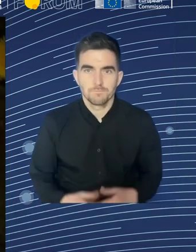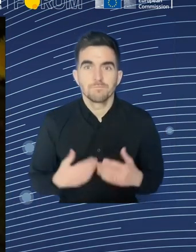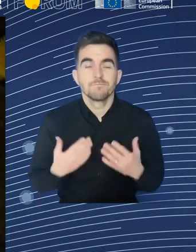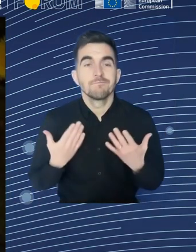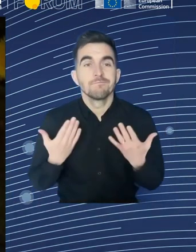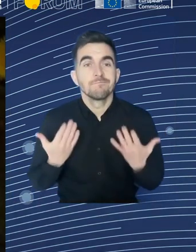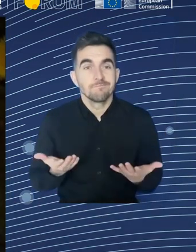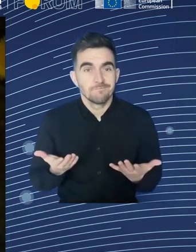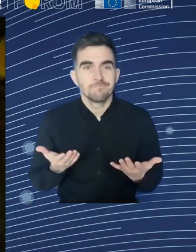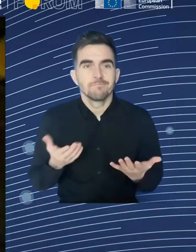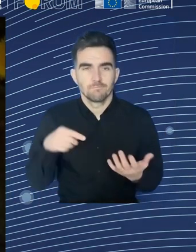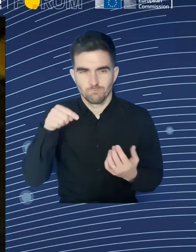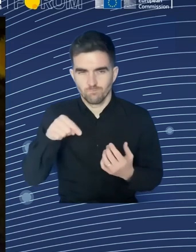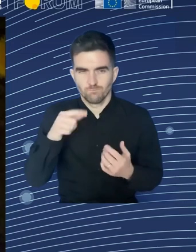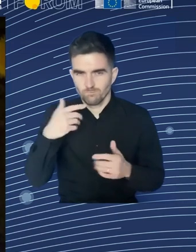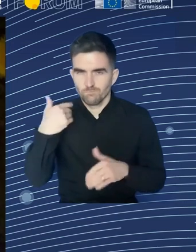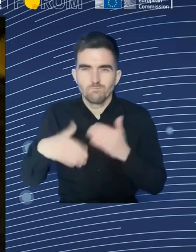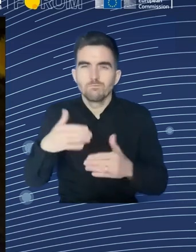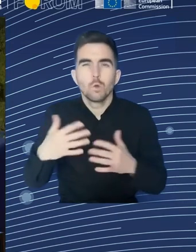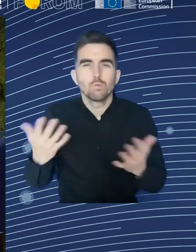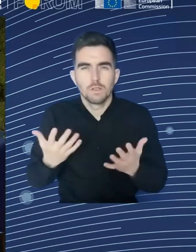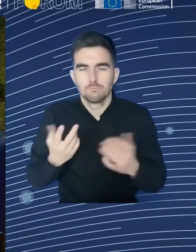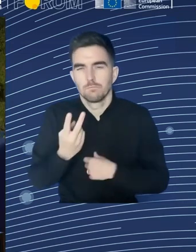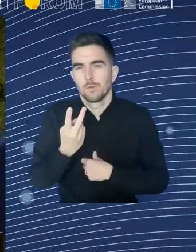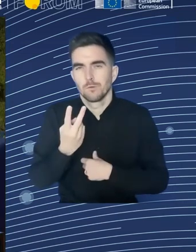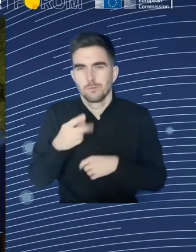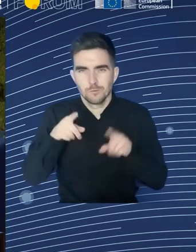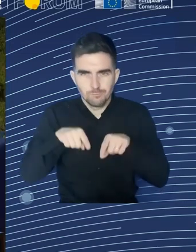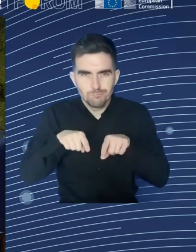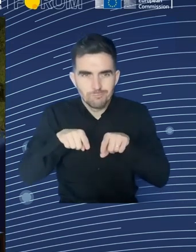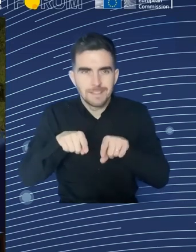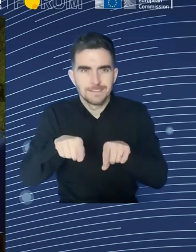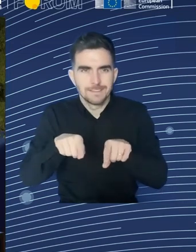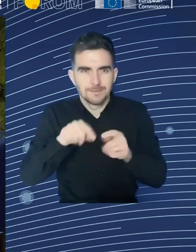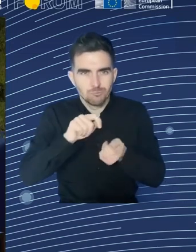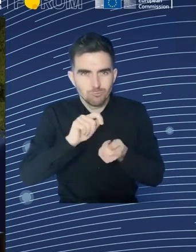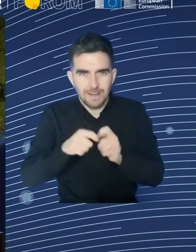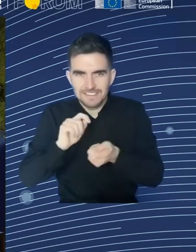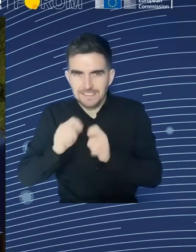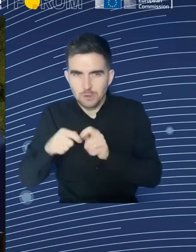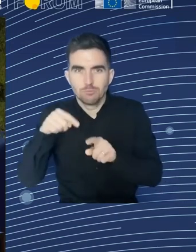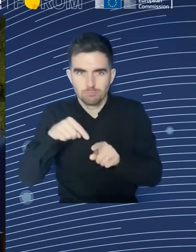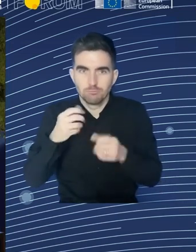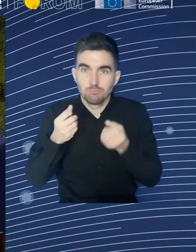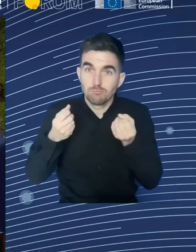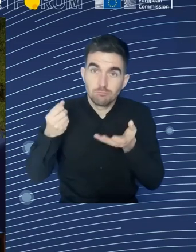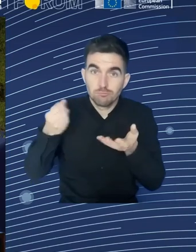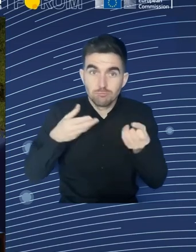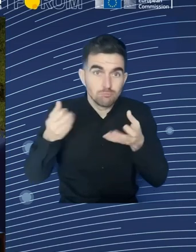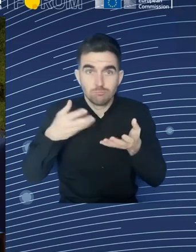our educational systems rather than considering